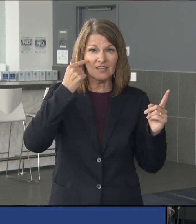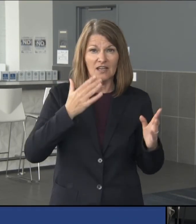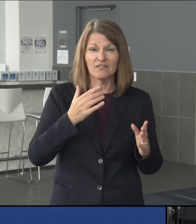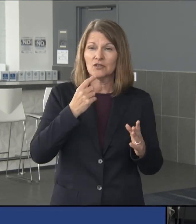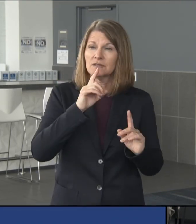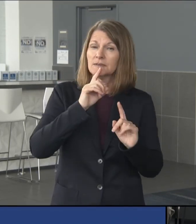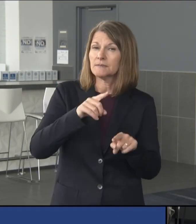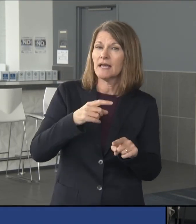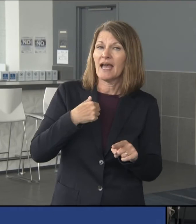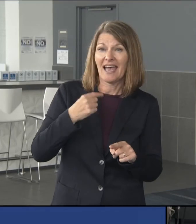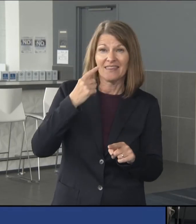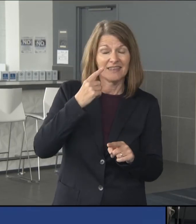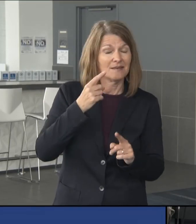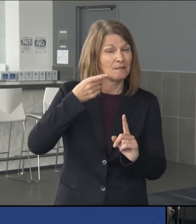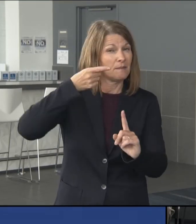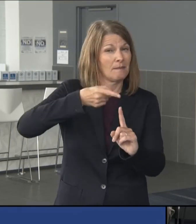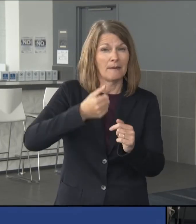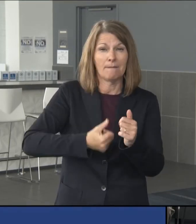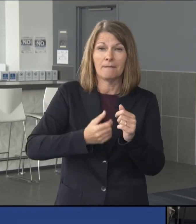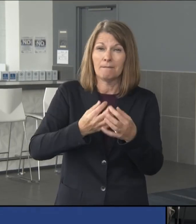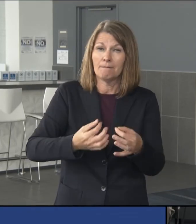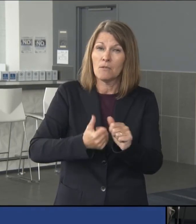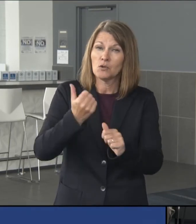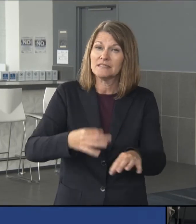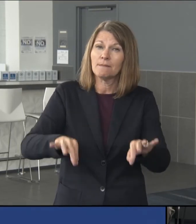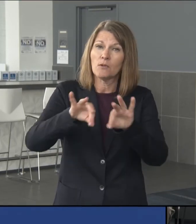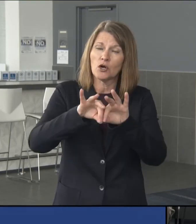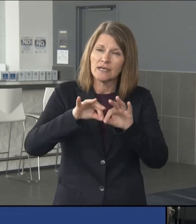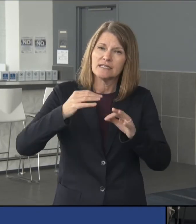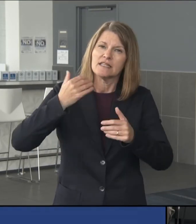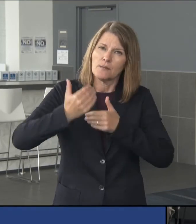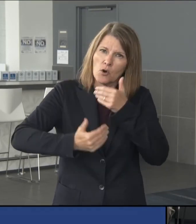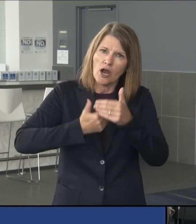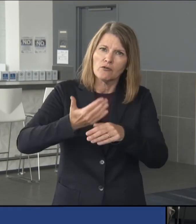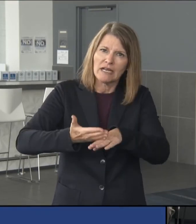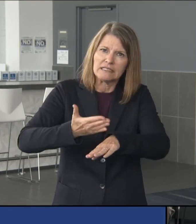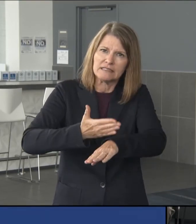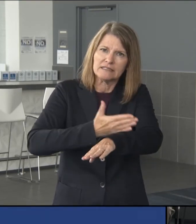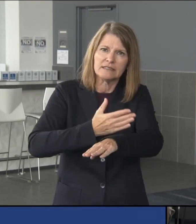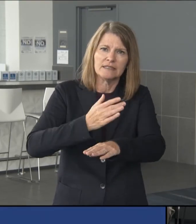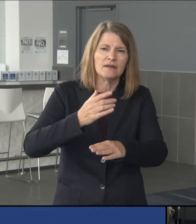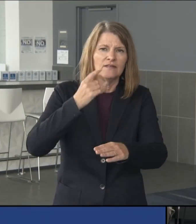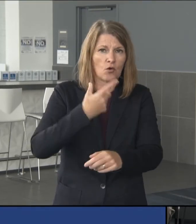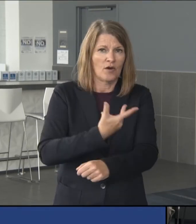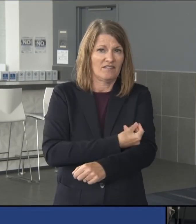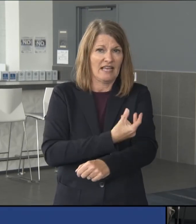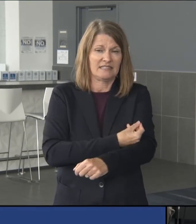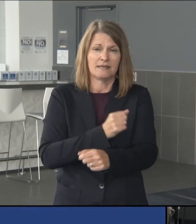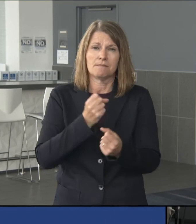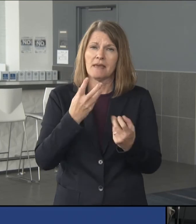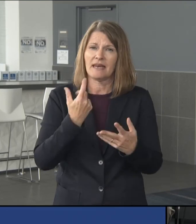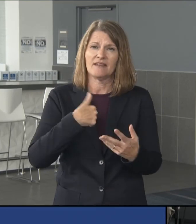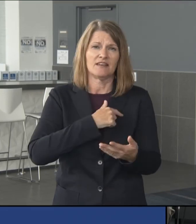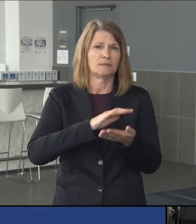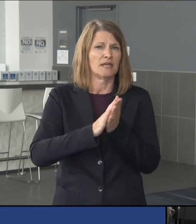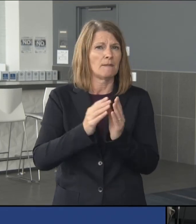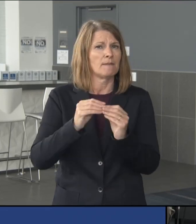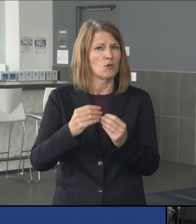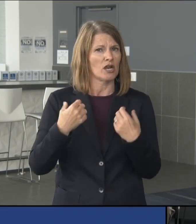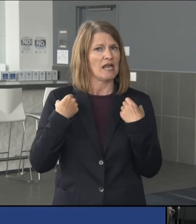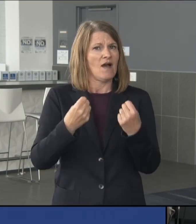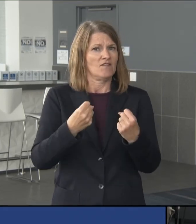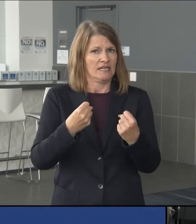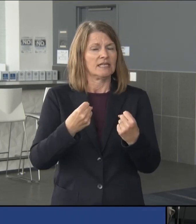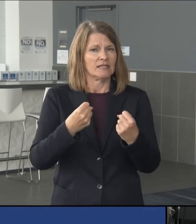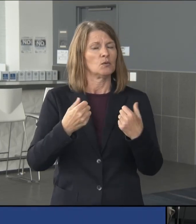making on the, on the vaccines. I think people are, you know, all of us are becoming a lot more confident, uh, that we have a, a,